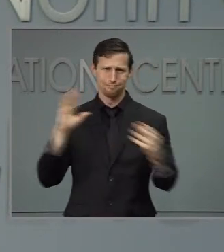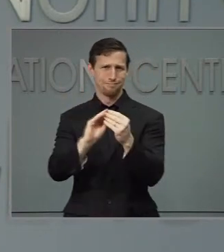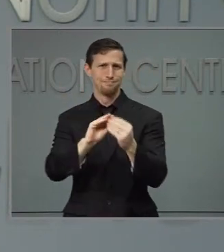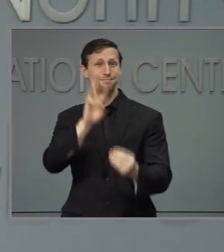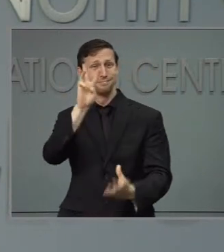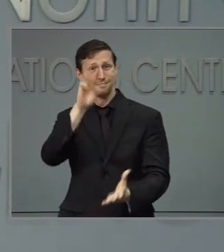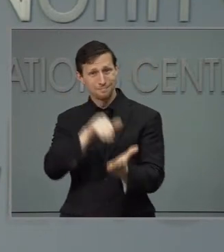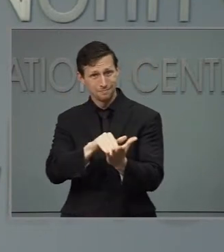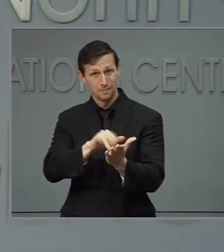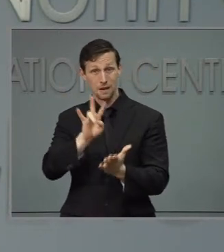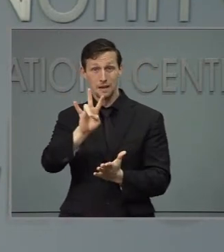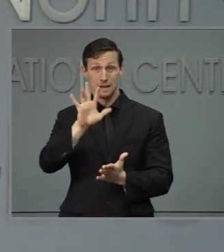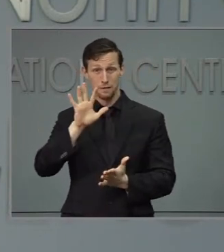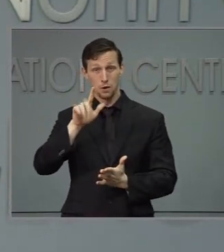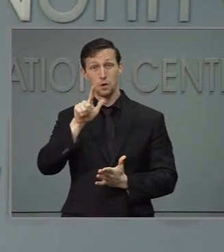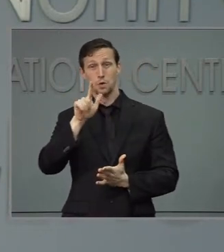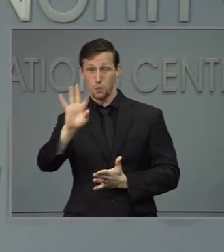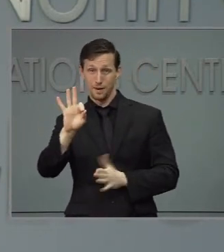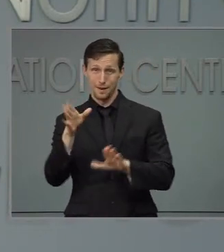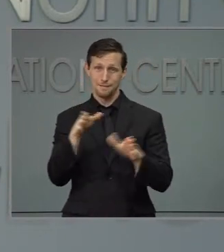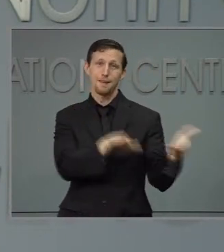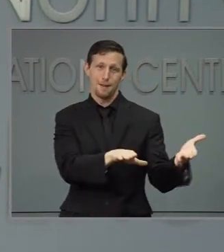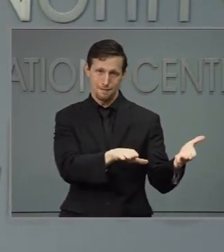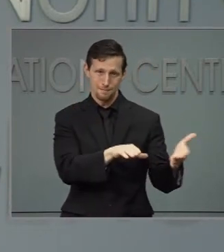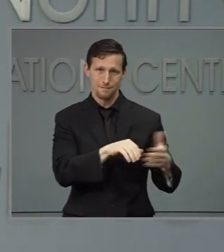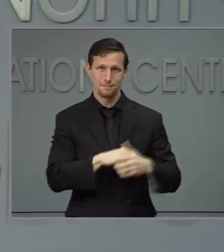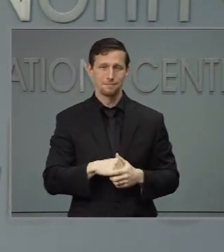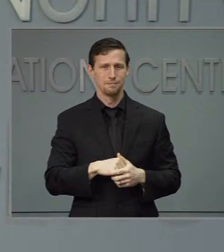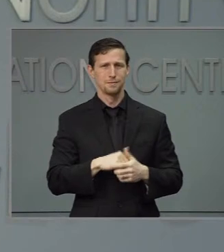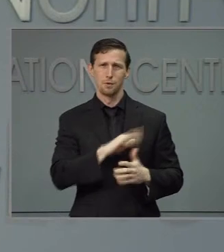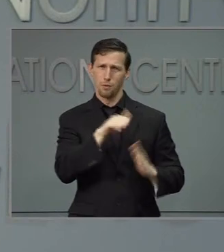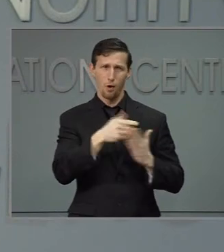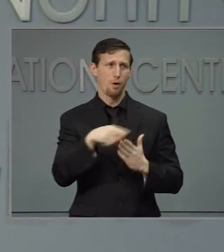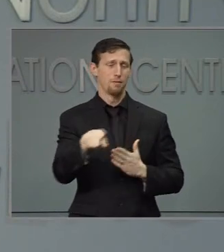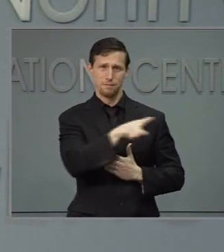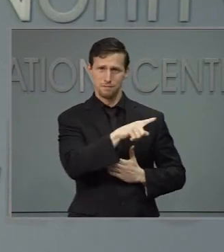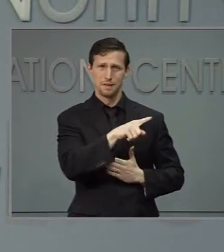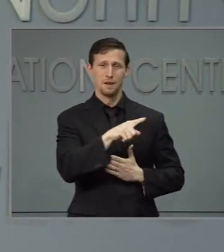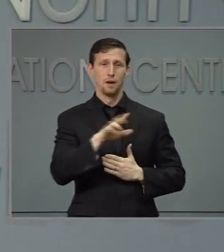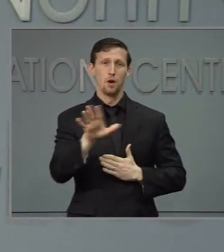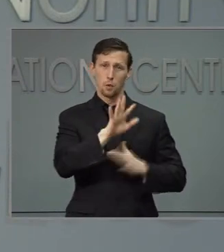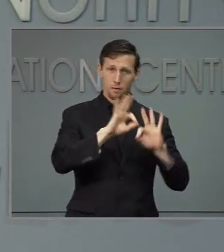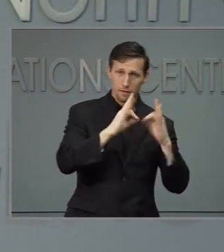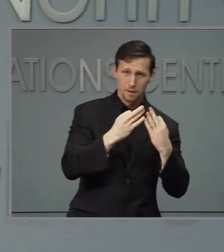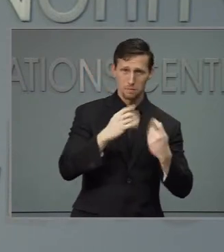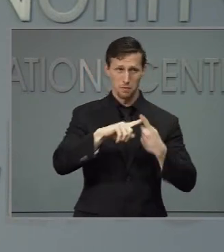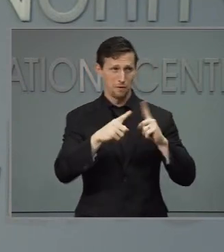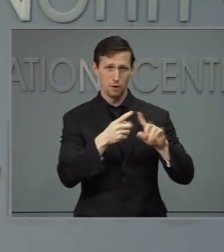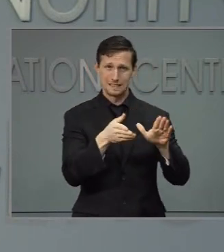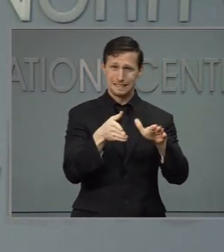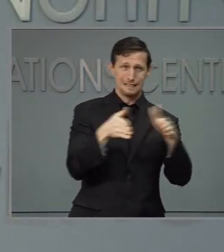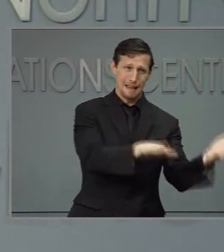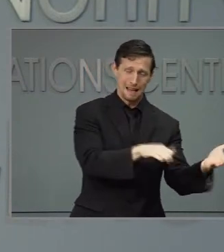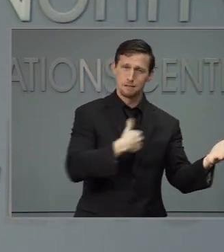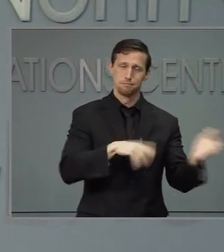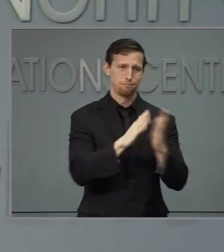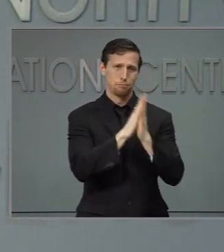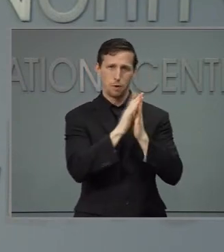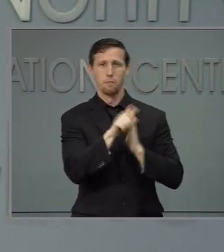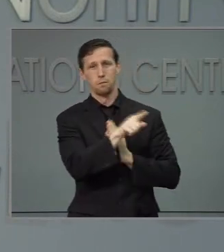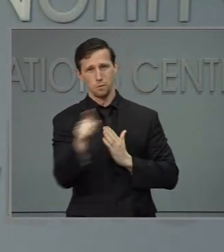who have died. Our prayers are with those who've lost loved ones this year and who are fighting this cruel disease.